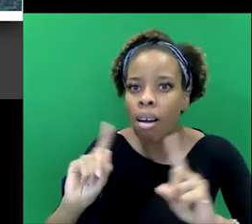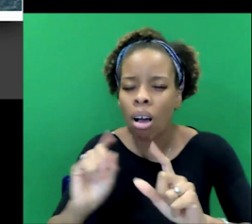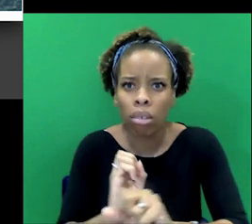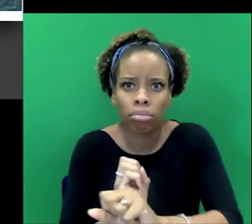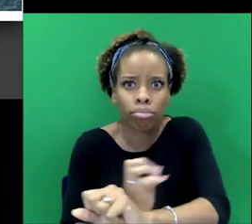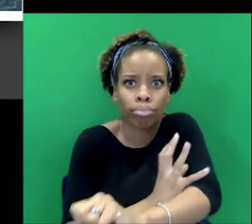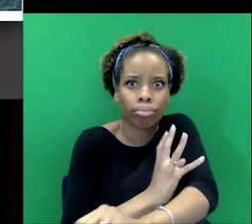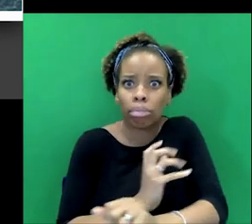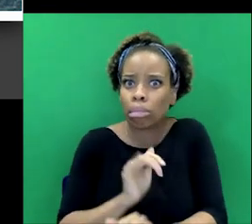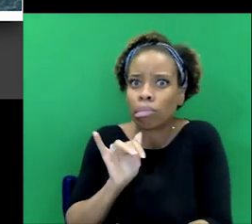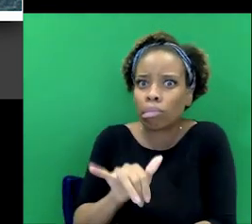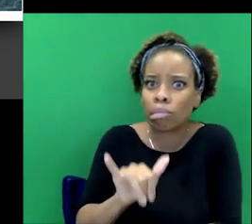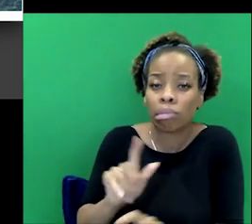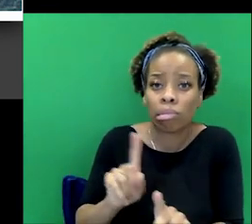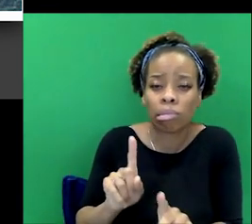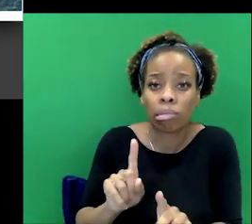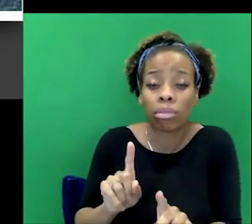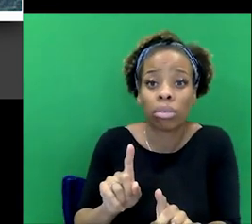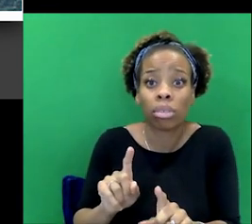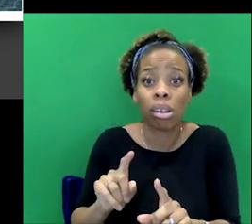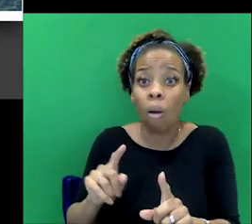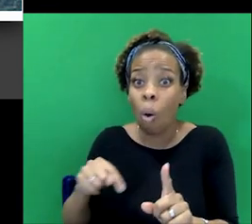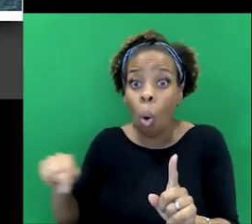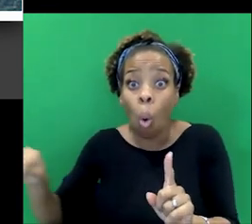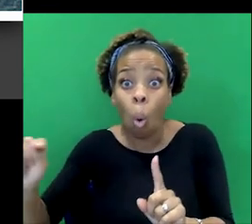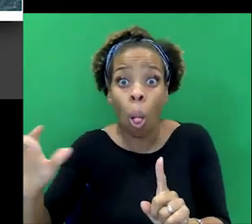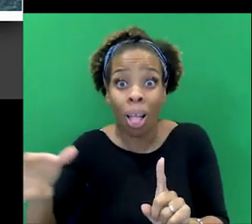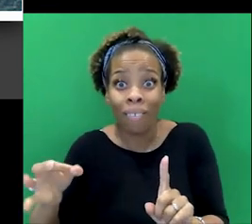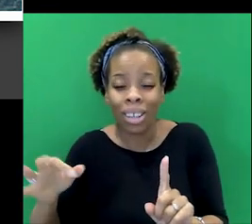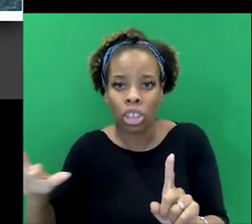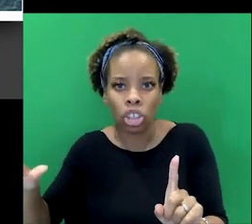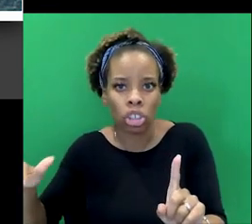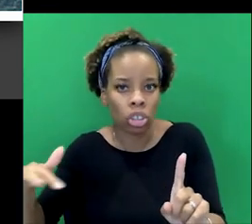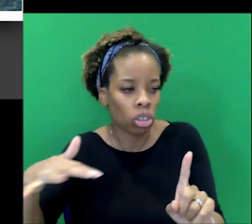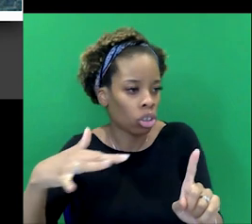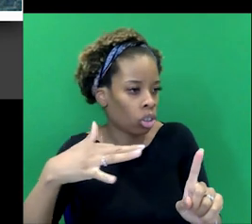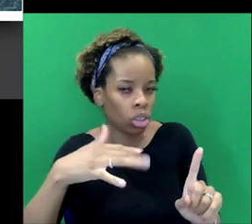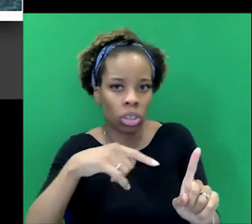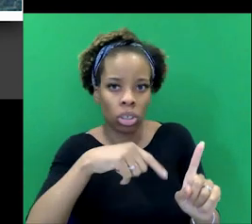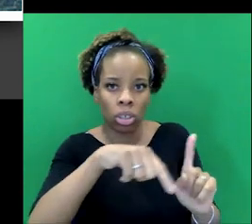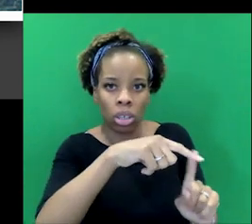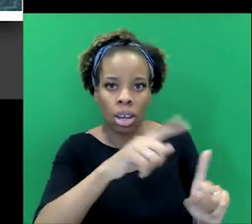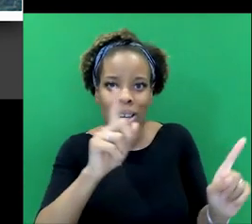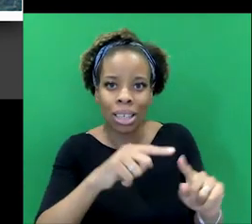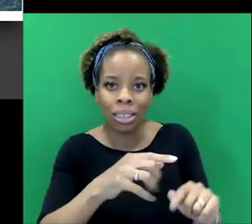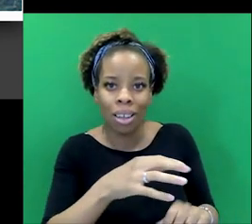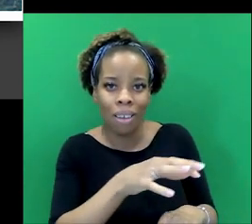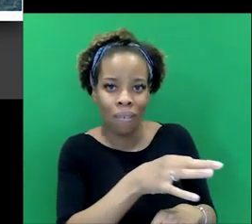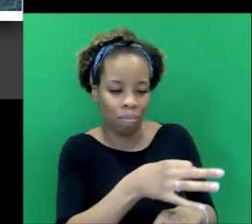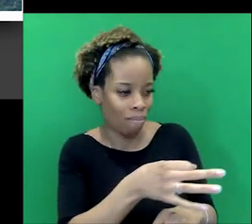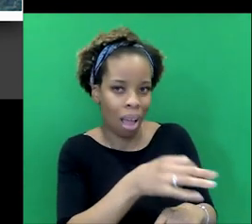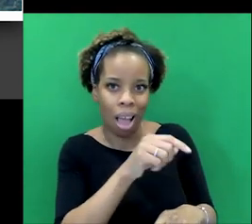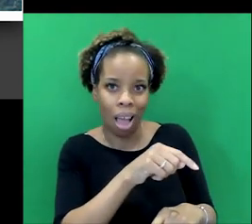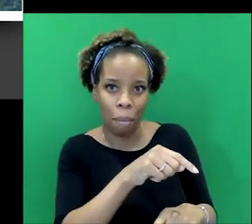suspicion suddenly points towards this, the only Indian family in this village, and they live in the vicarage.